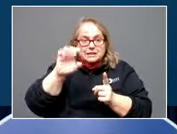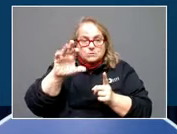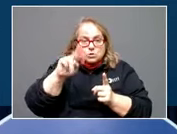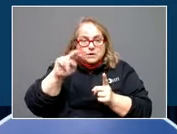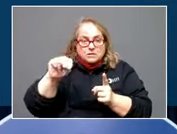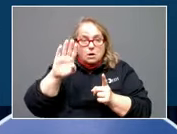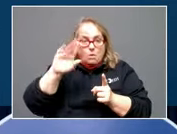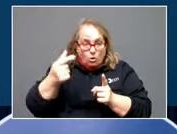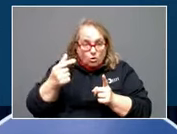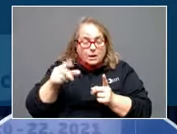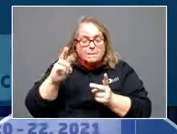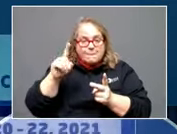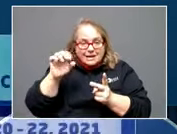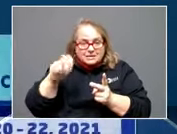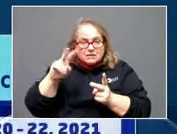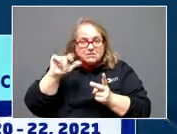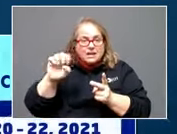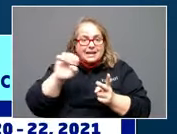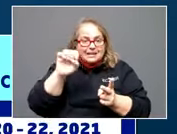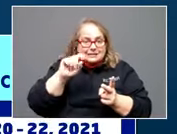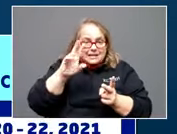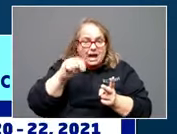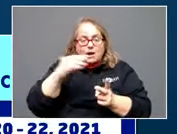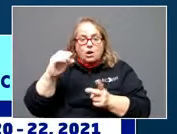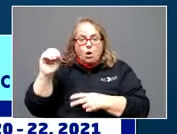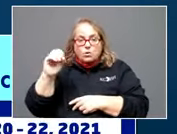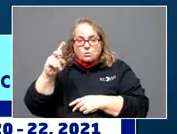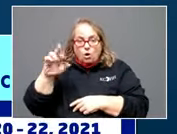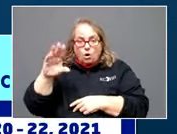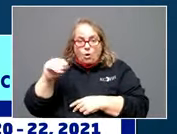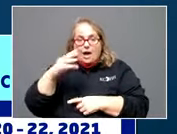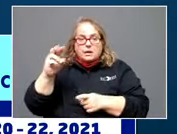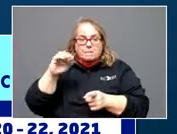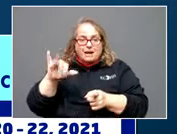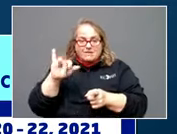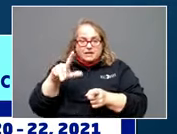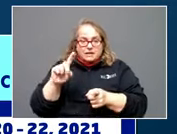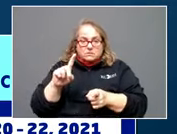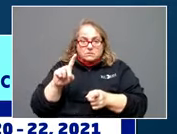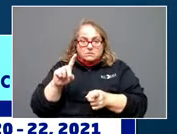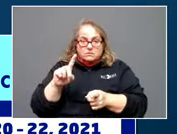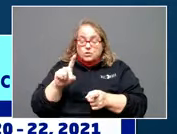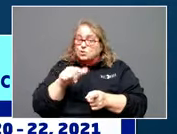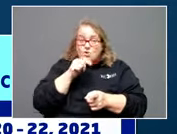Bowling Green, in Madisonville, in E-Town, in Owensboro, and in Mayfield. It's not necessary to attend one of these, but we've worked really